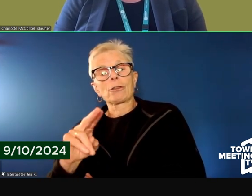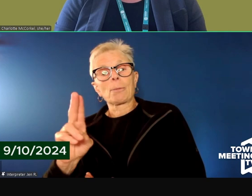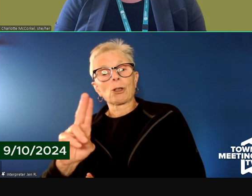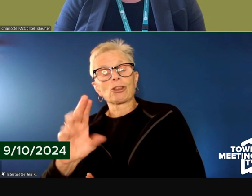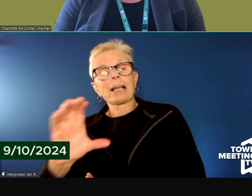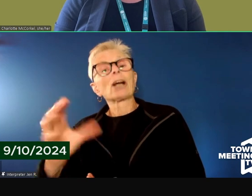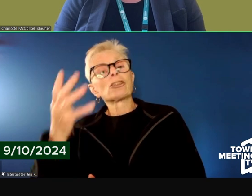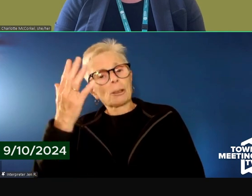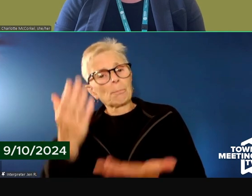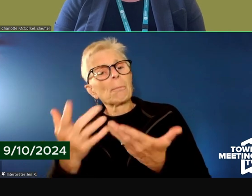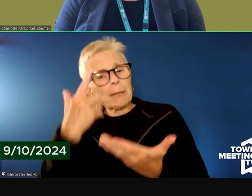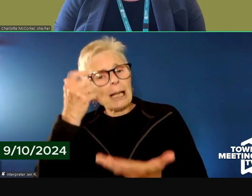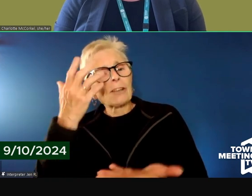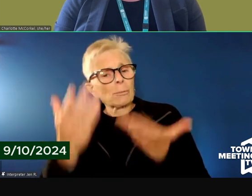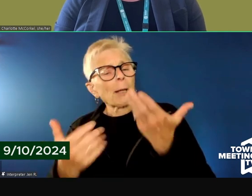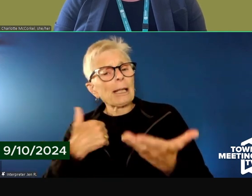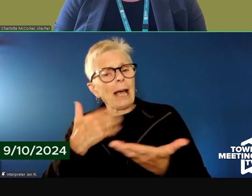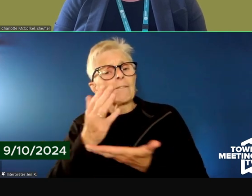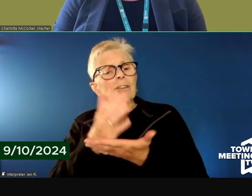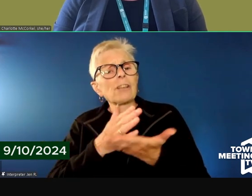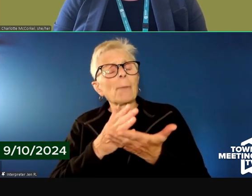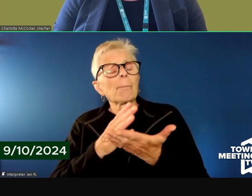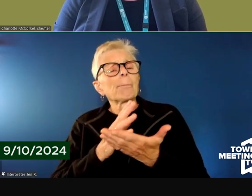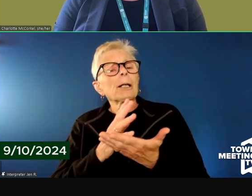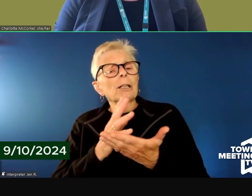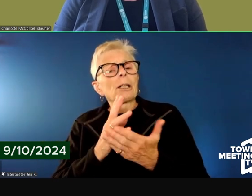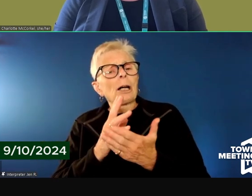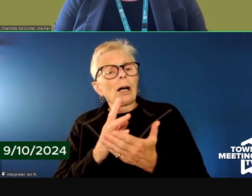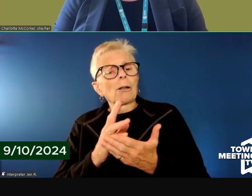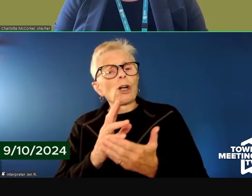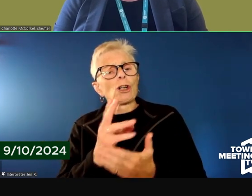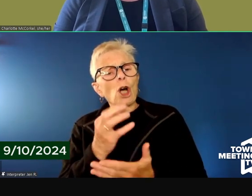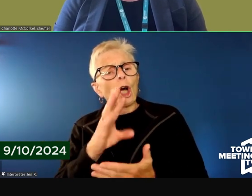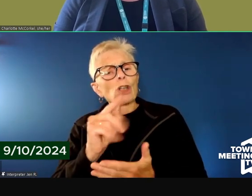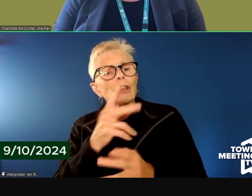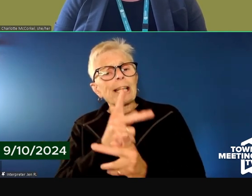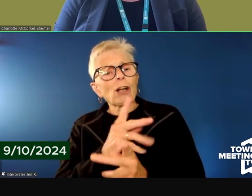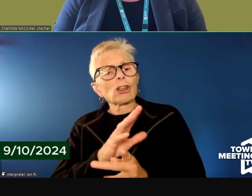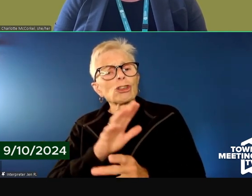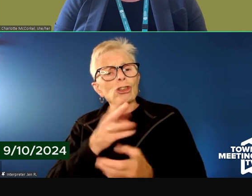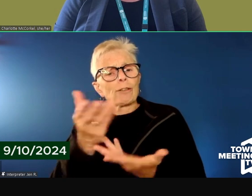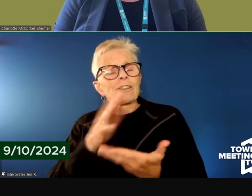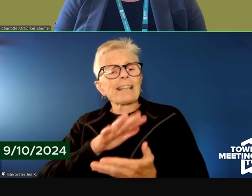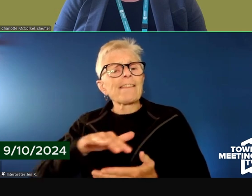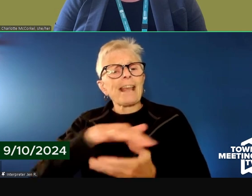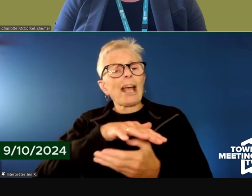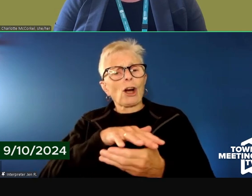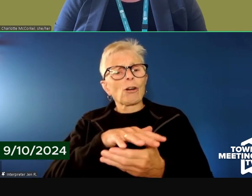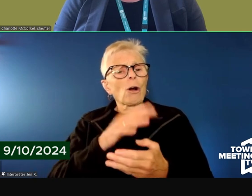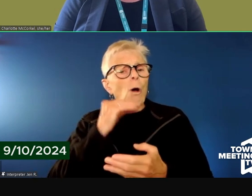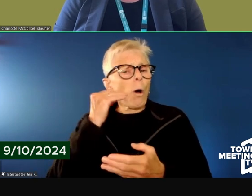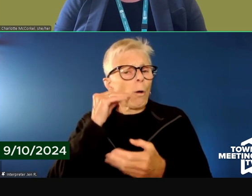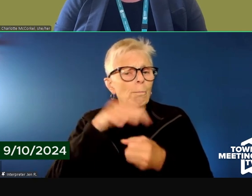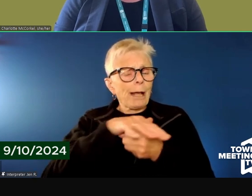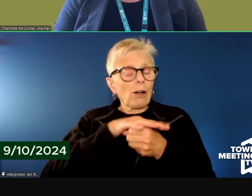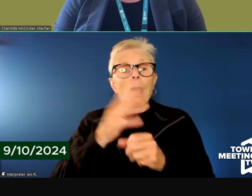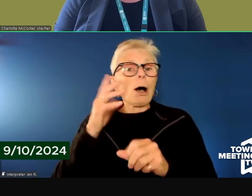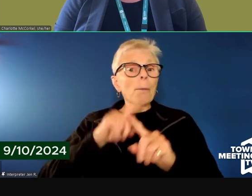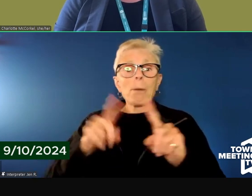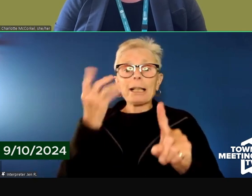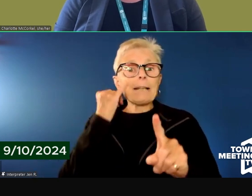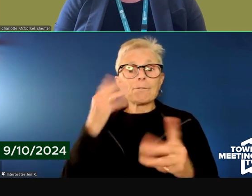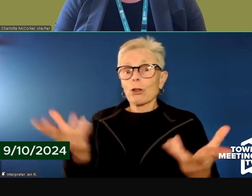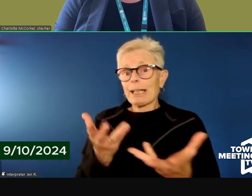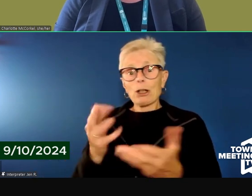in their community that they can access. But if someone's in the greater Burlington area and needs the service, they can absolutely